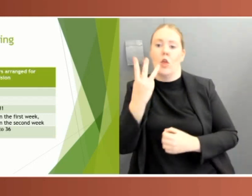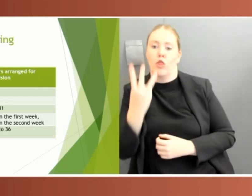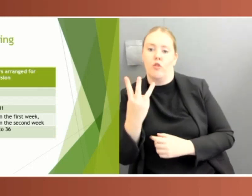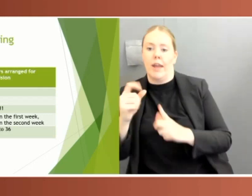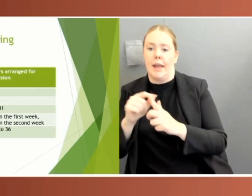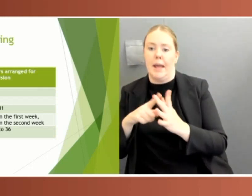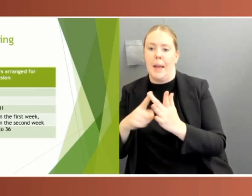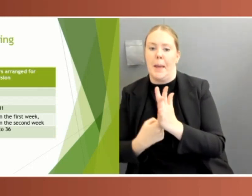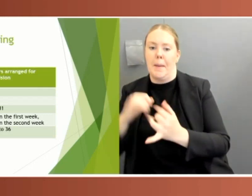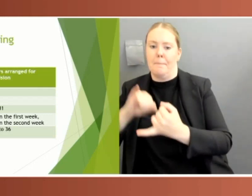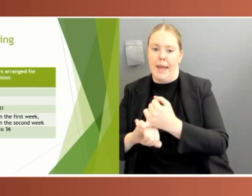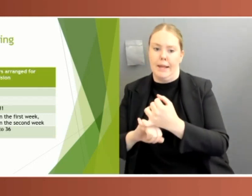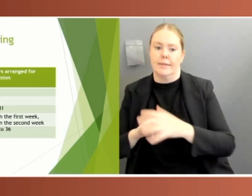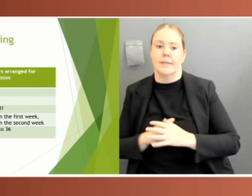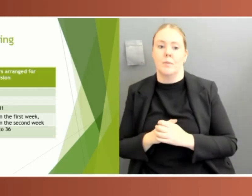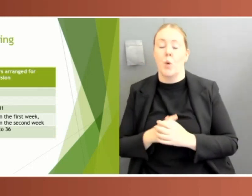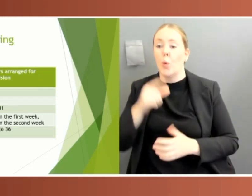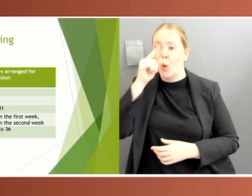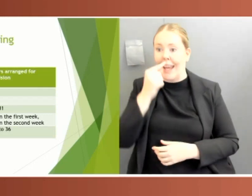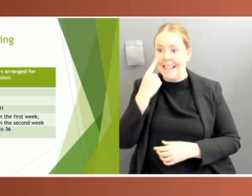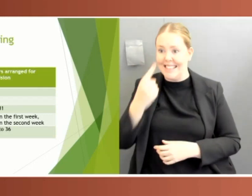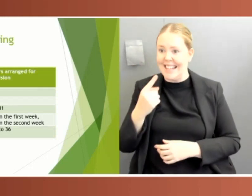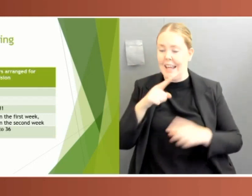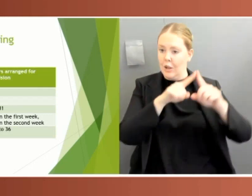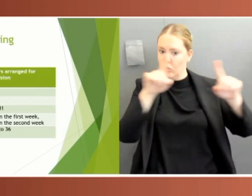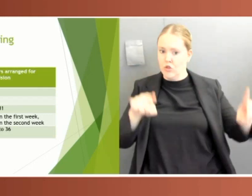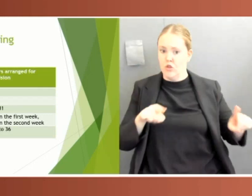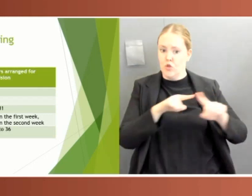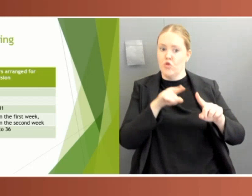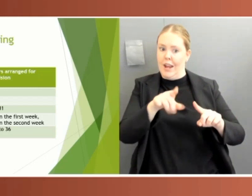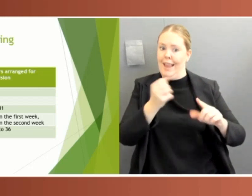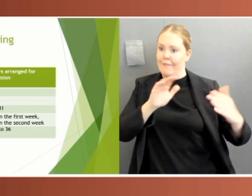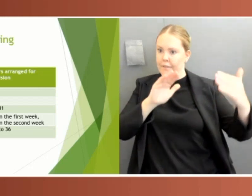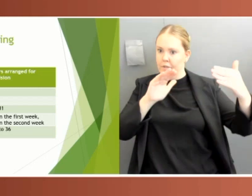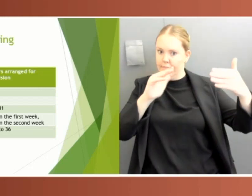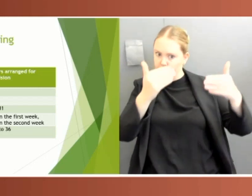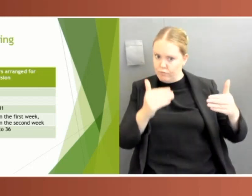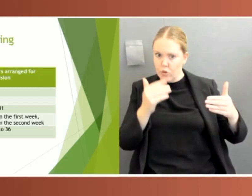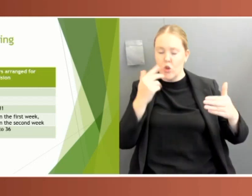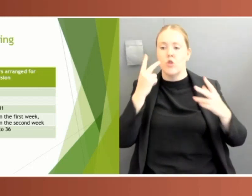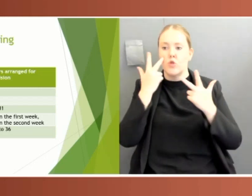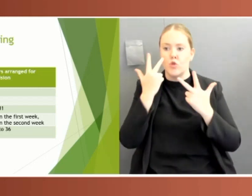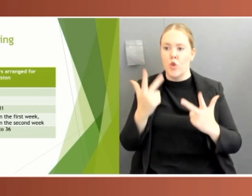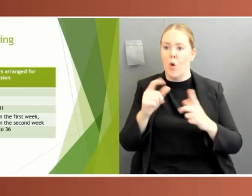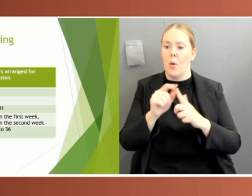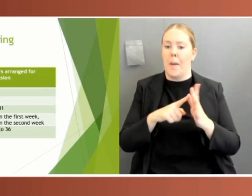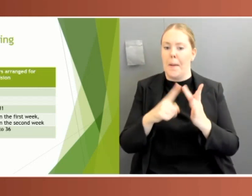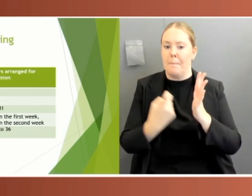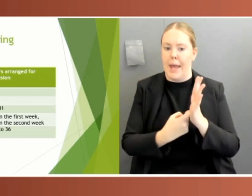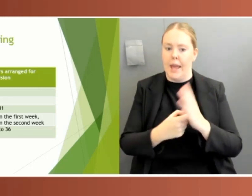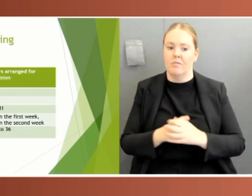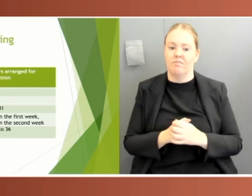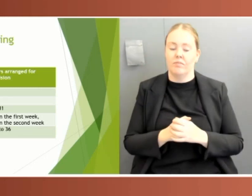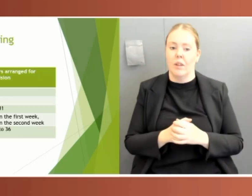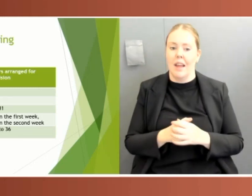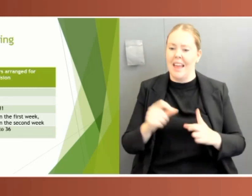So you can see here that pairing dramatically scaled up. These pairing arrangements were important. They preserved the government's narrow majority while facilitating the meeting